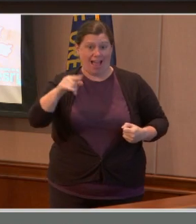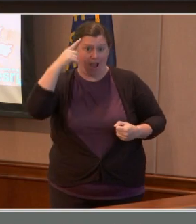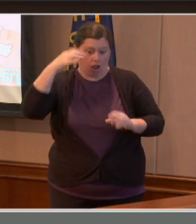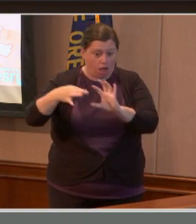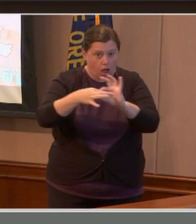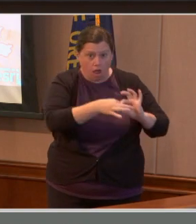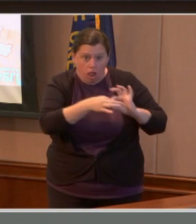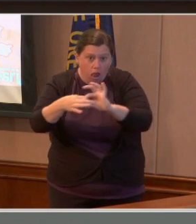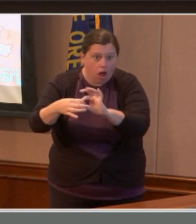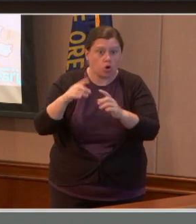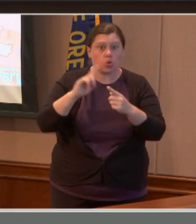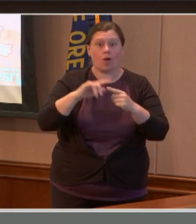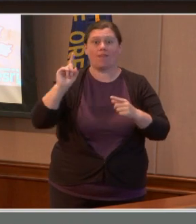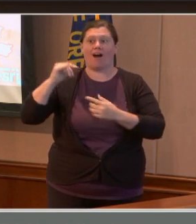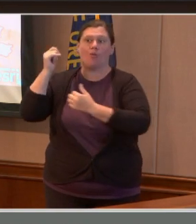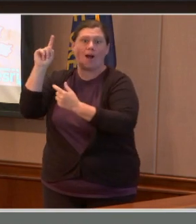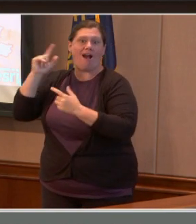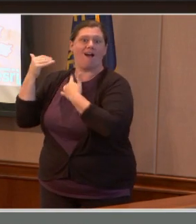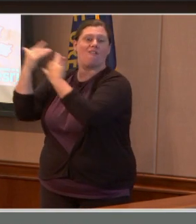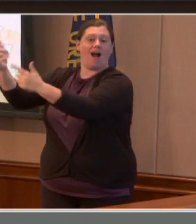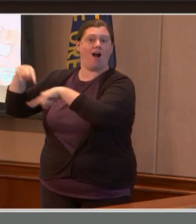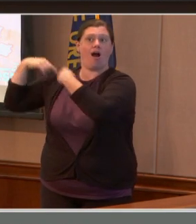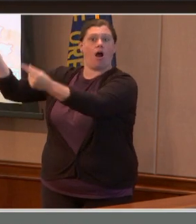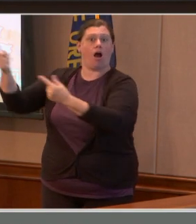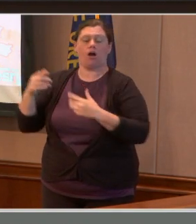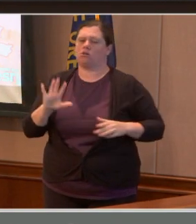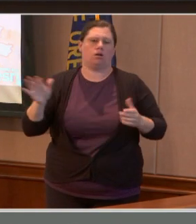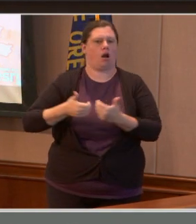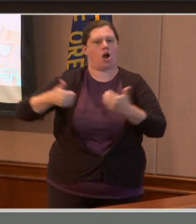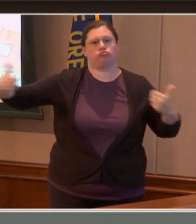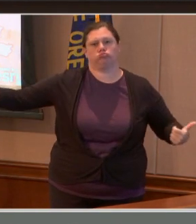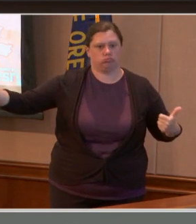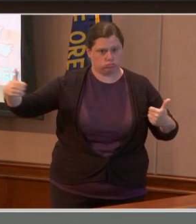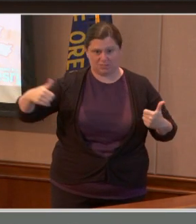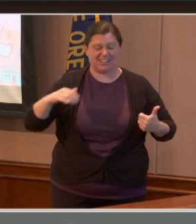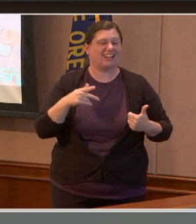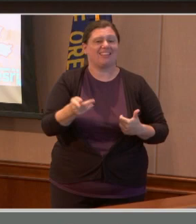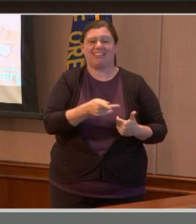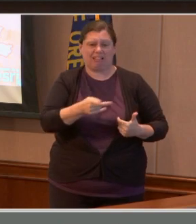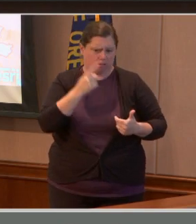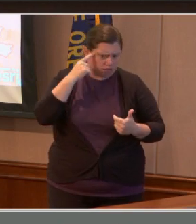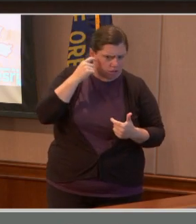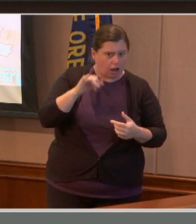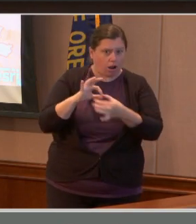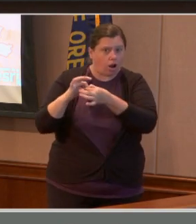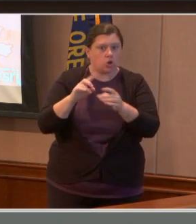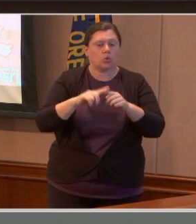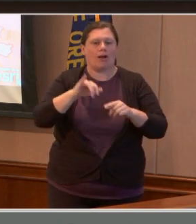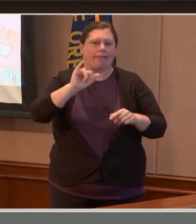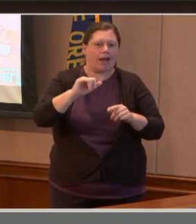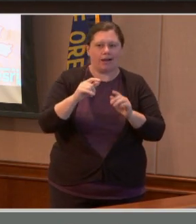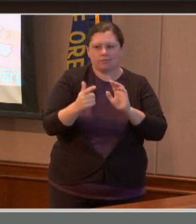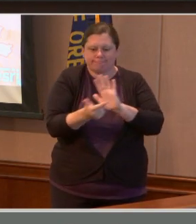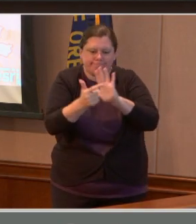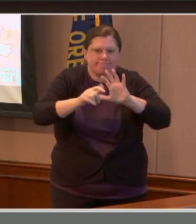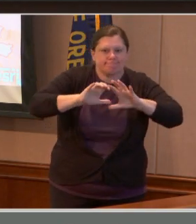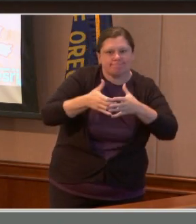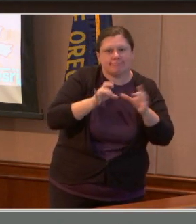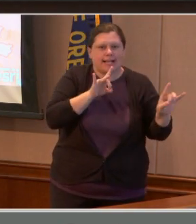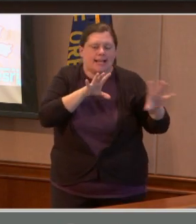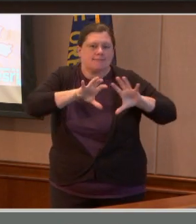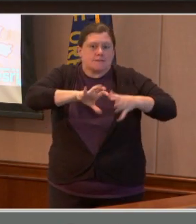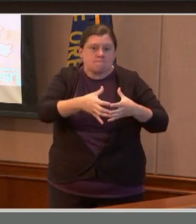no evidence to show any connection to any group or organization. Again, I encourage the public, if they see